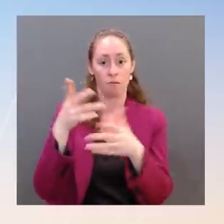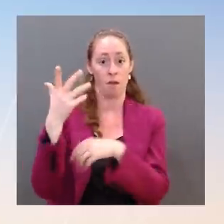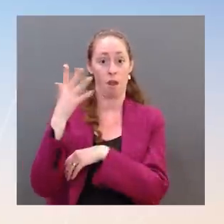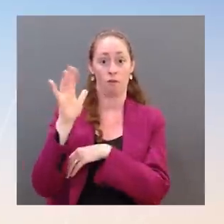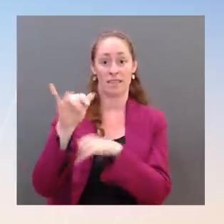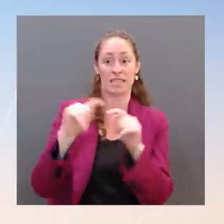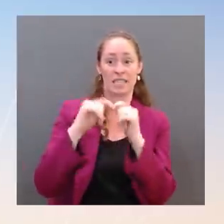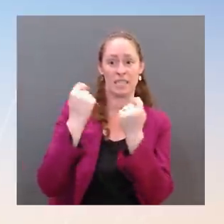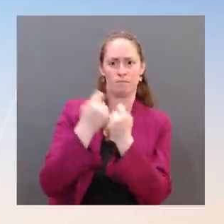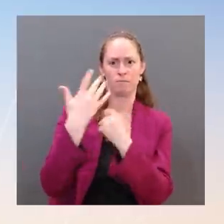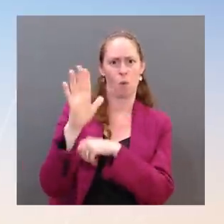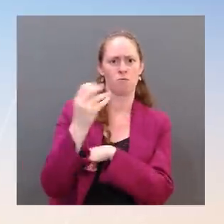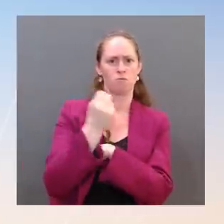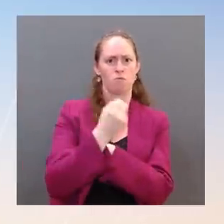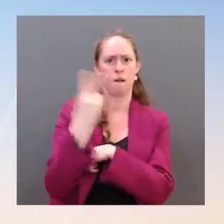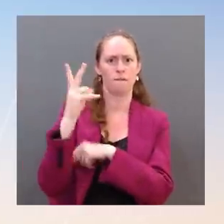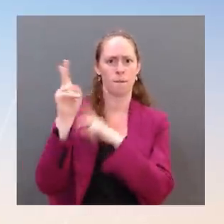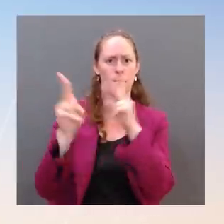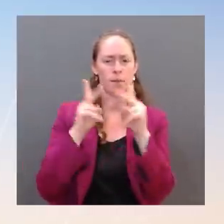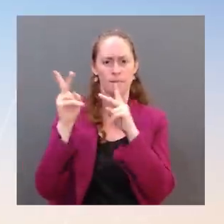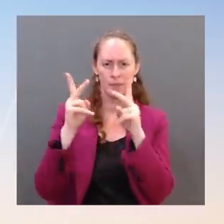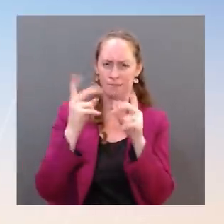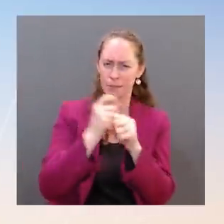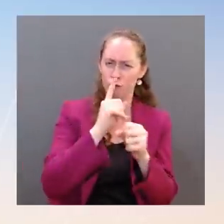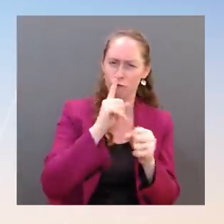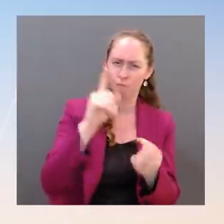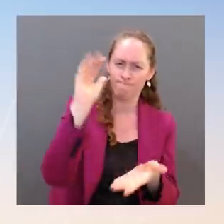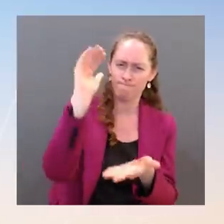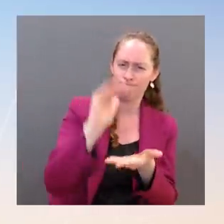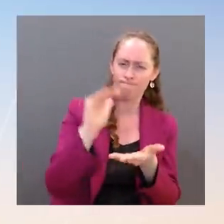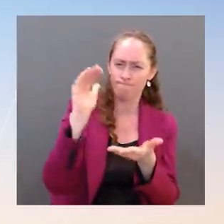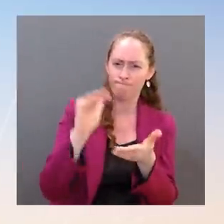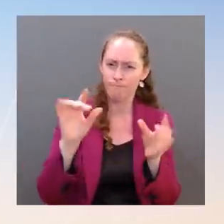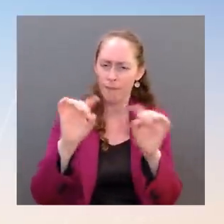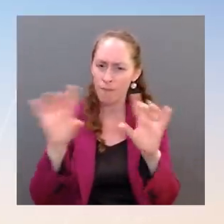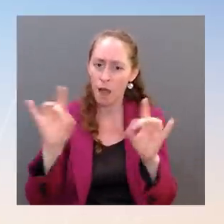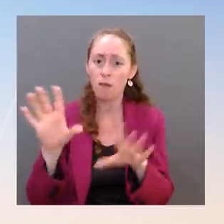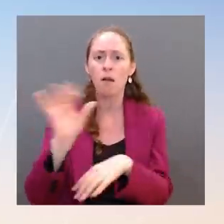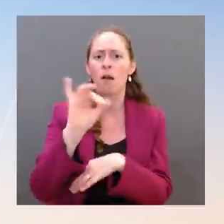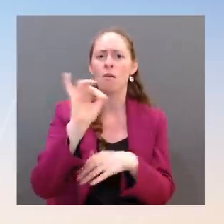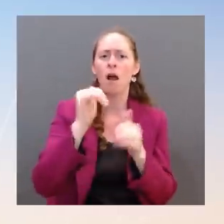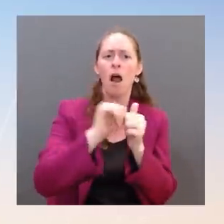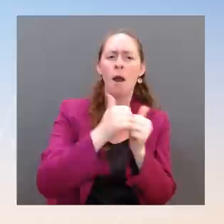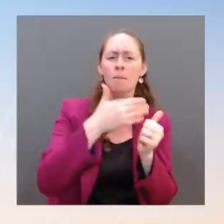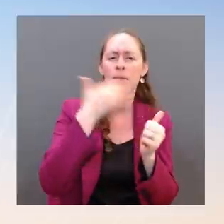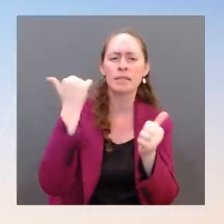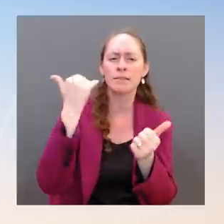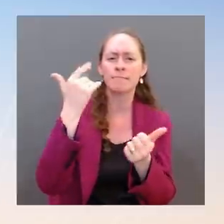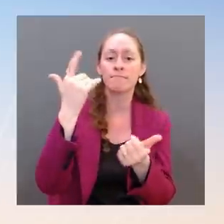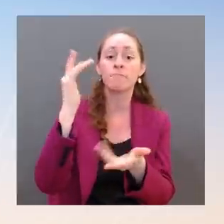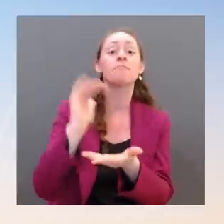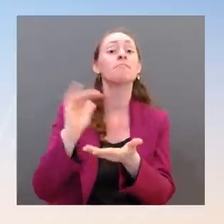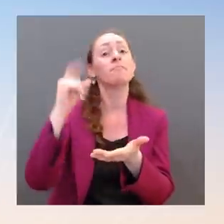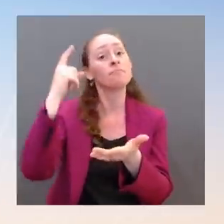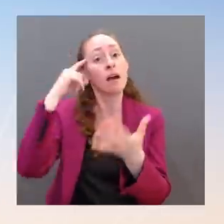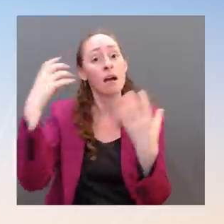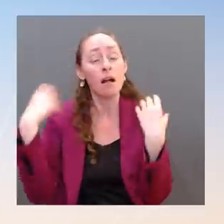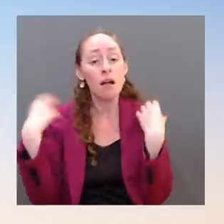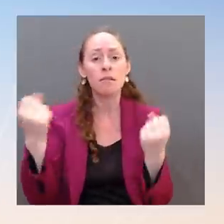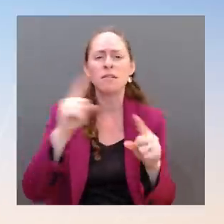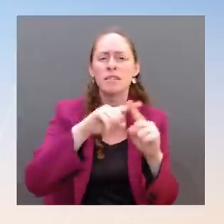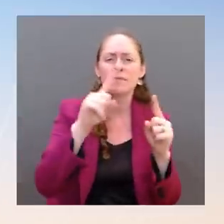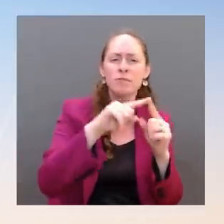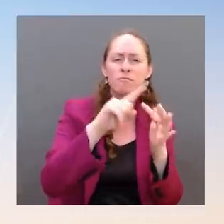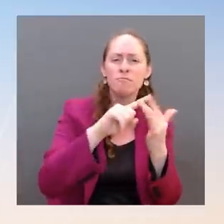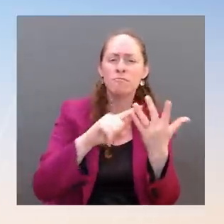resources like mental health supports, workforce development opportunities, and more. She has decades of experience coordinating